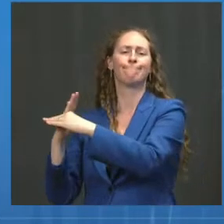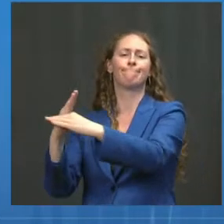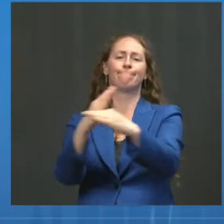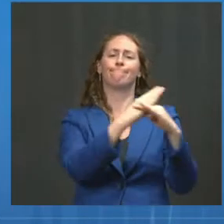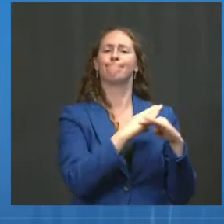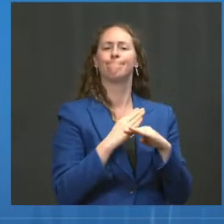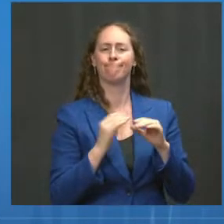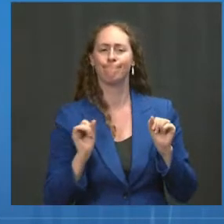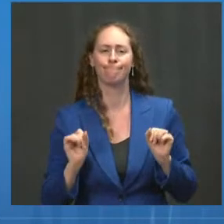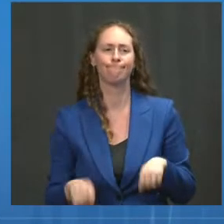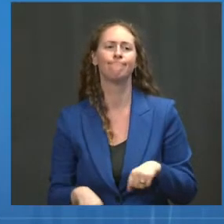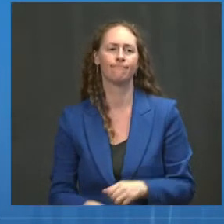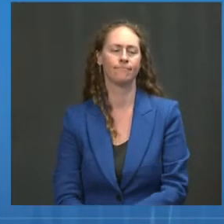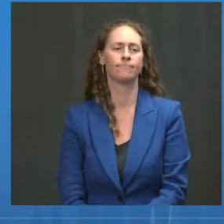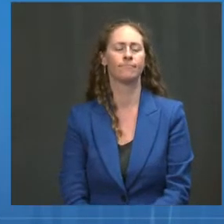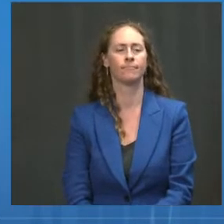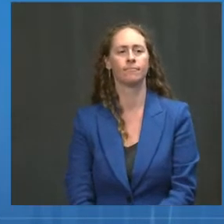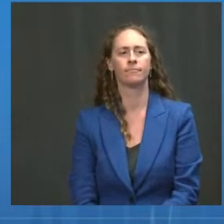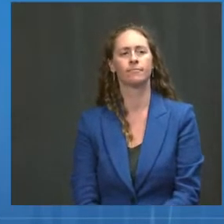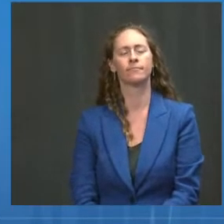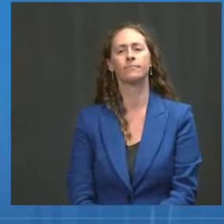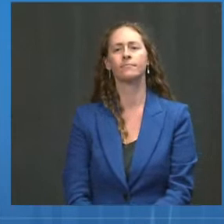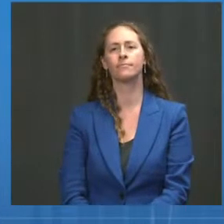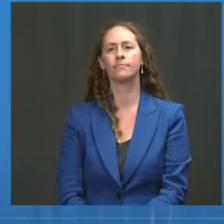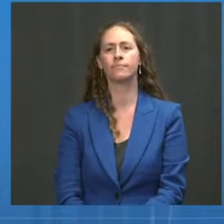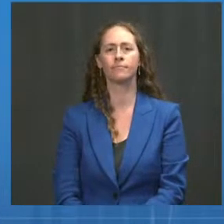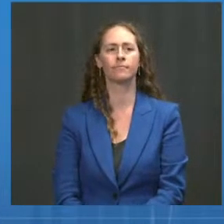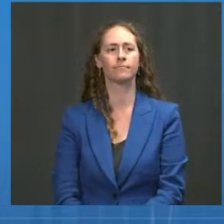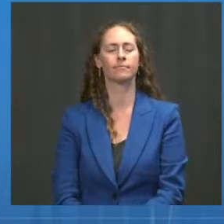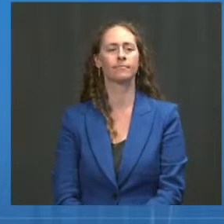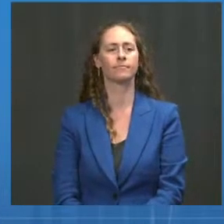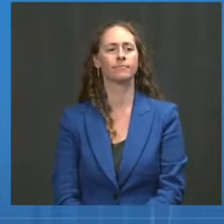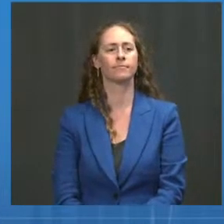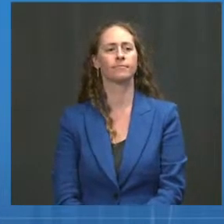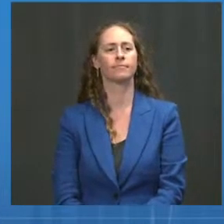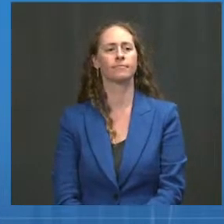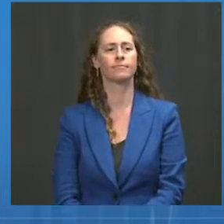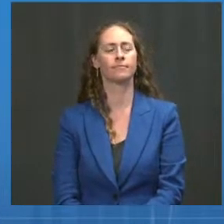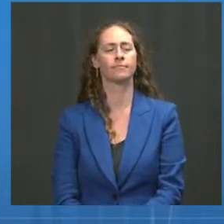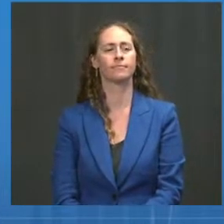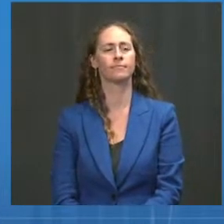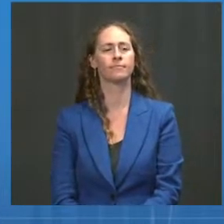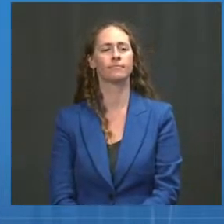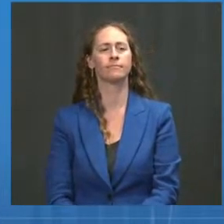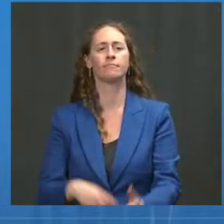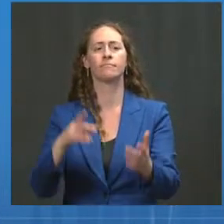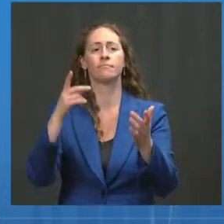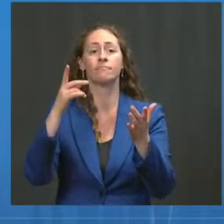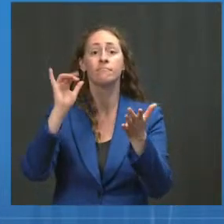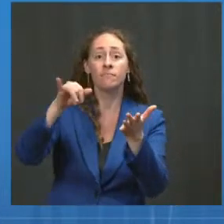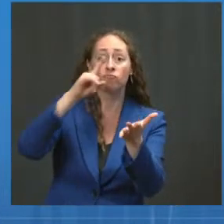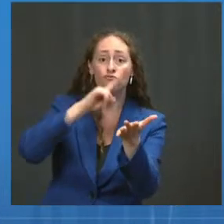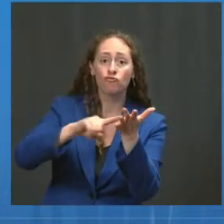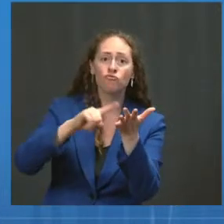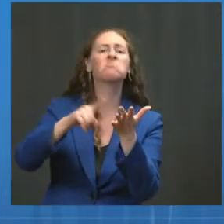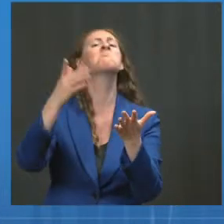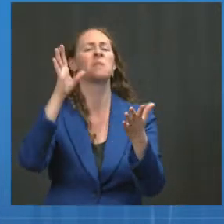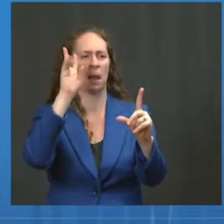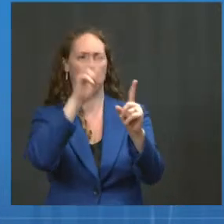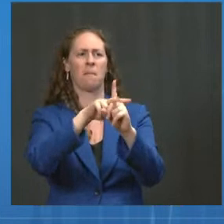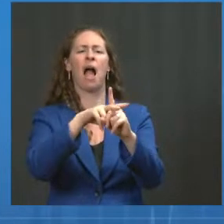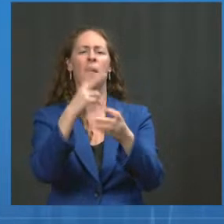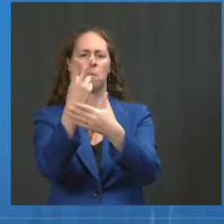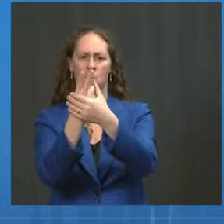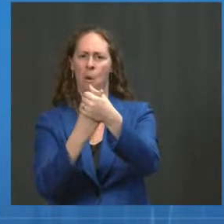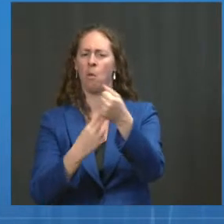Pfizer data, which you expect would be very, very similar to the Moderna. It was also against the Delta